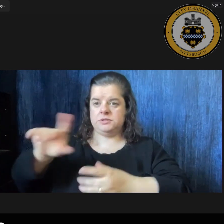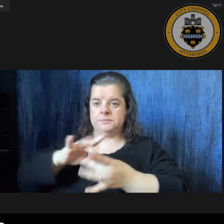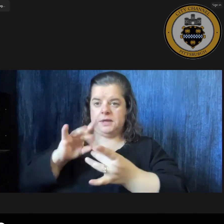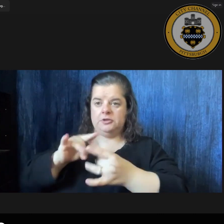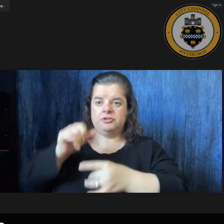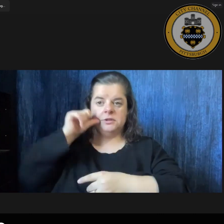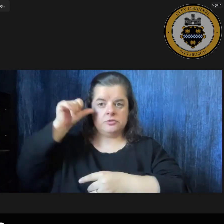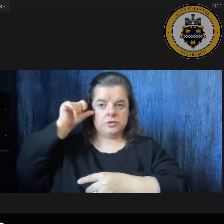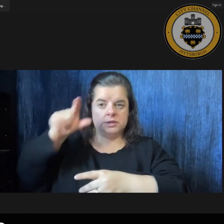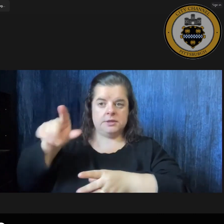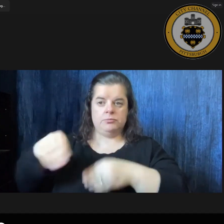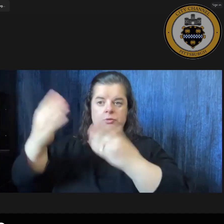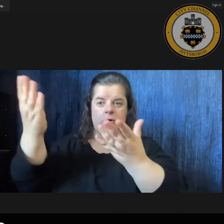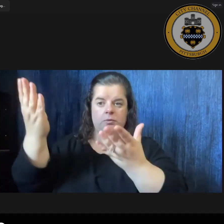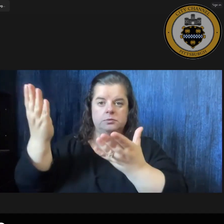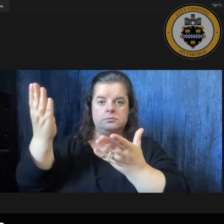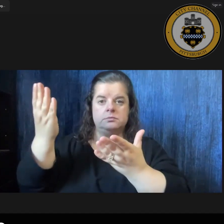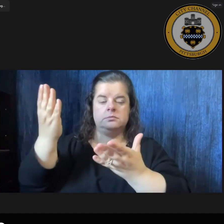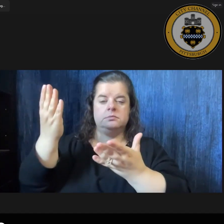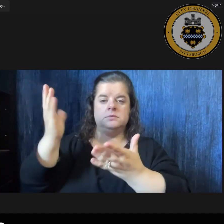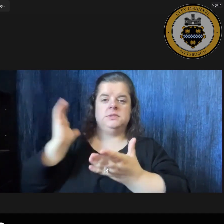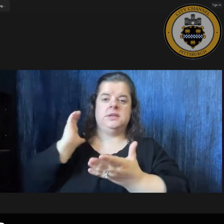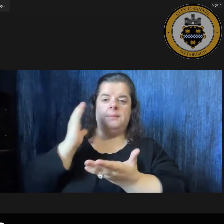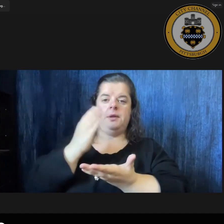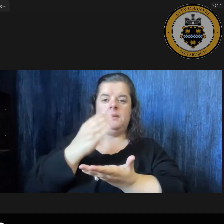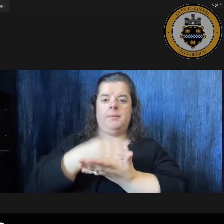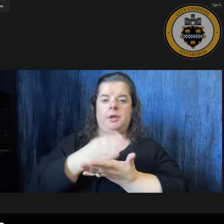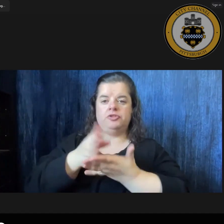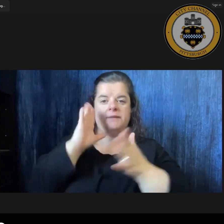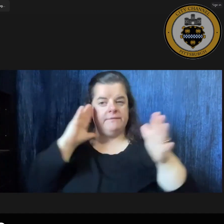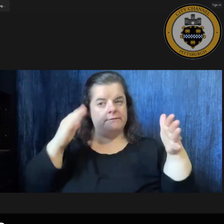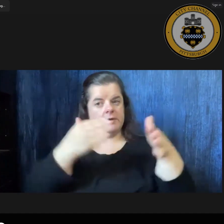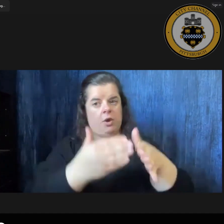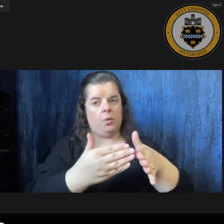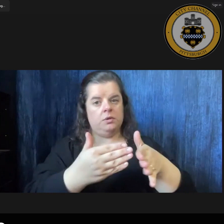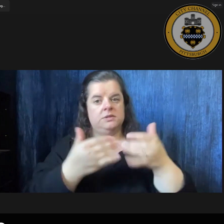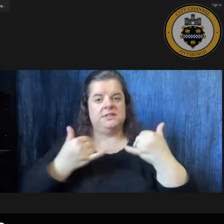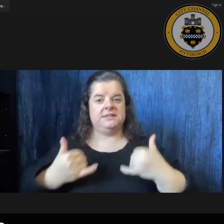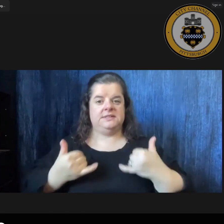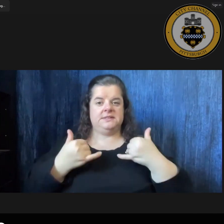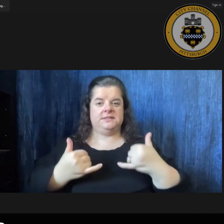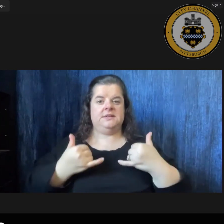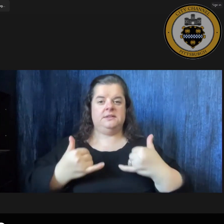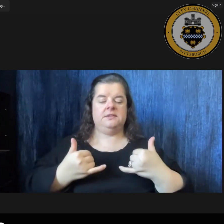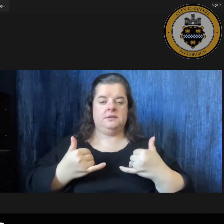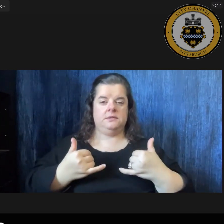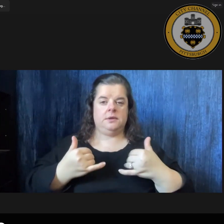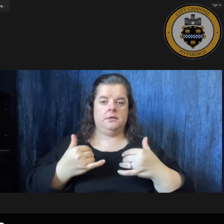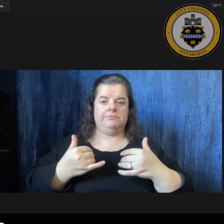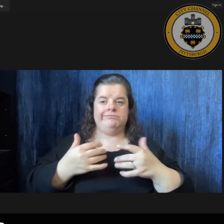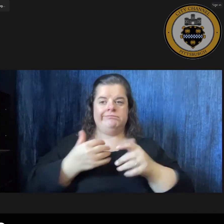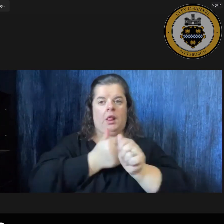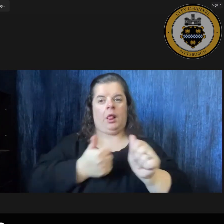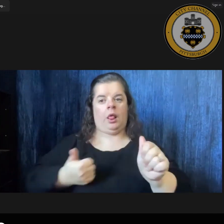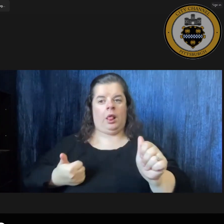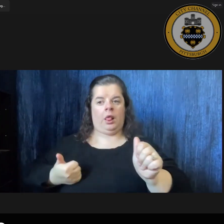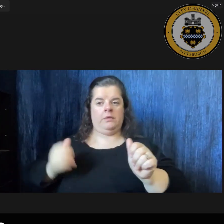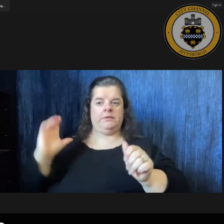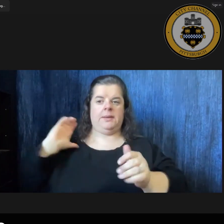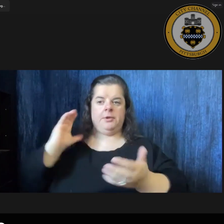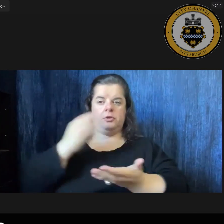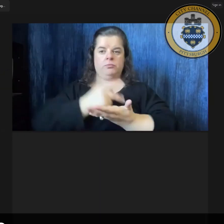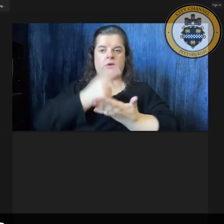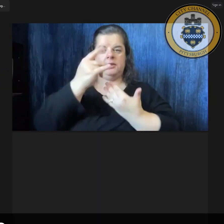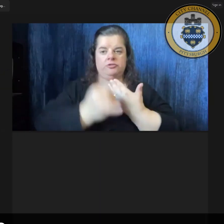he's proposed uh the capital budget will focus on existing the existing backlog of capital projects so